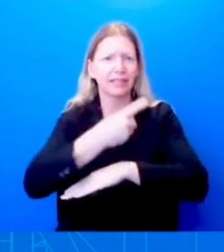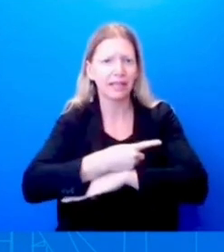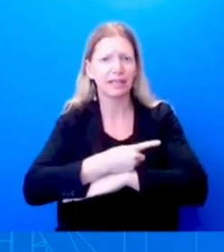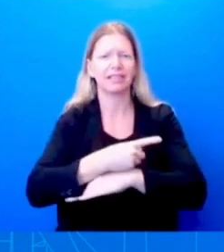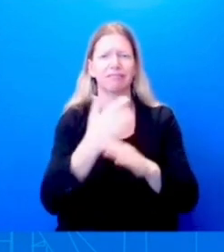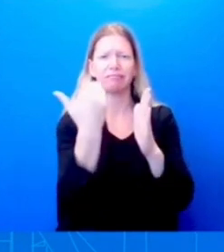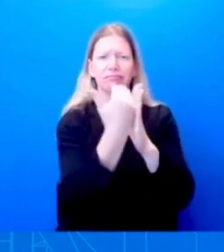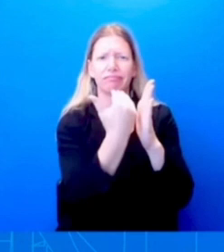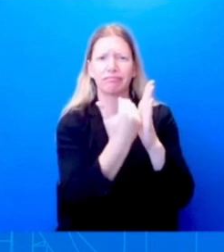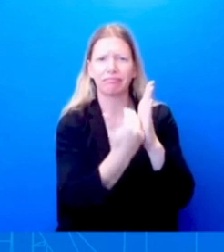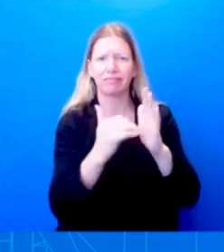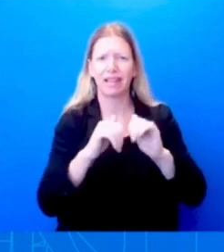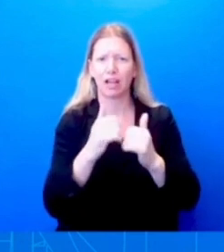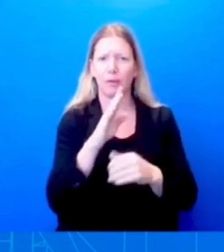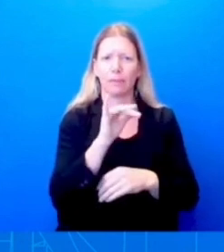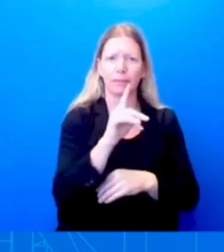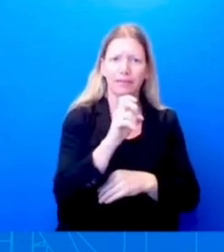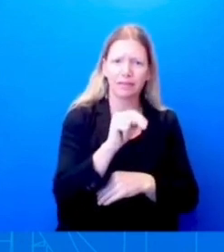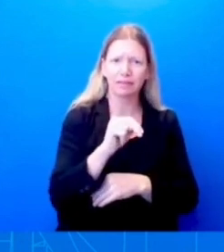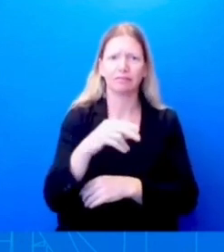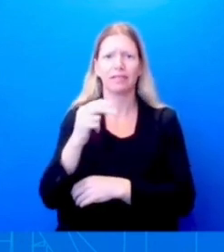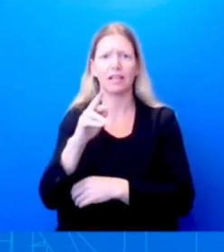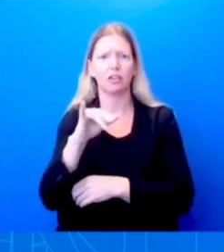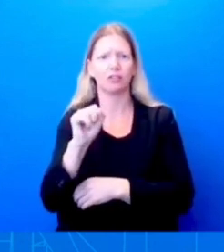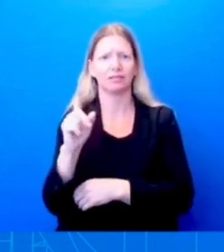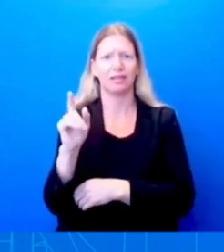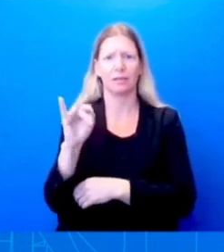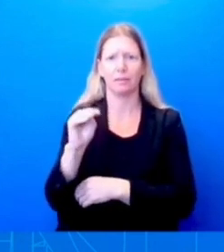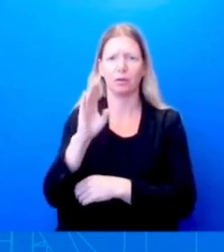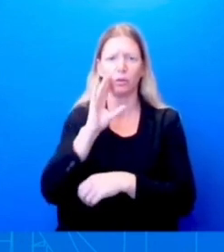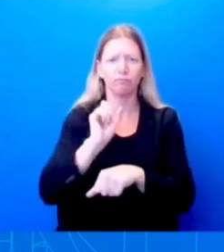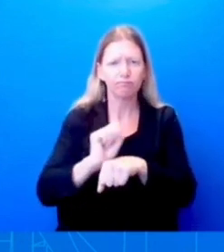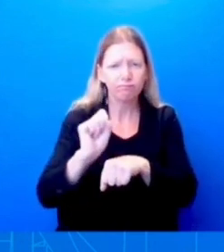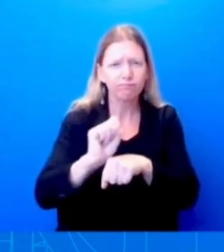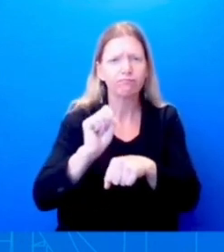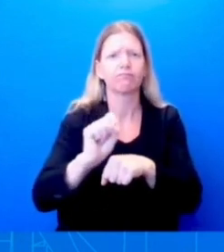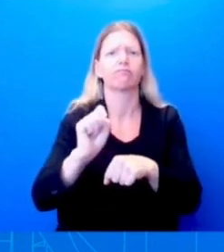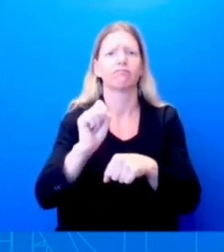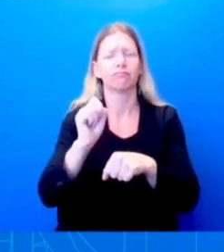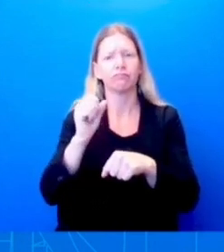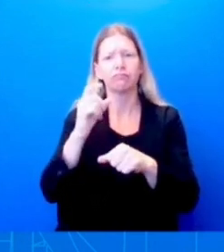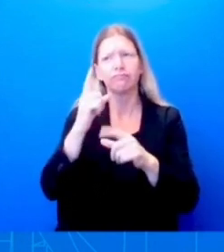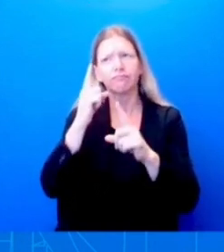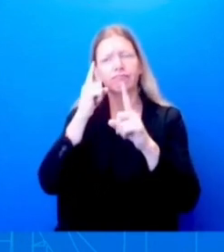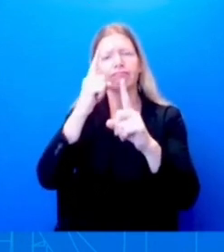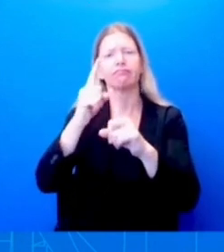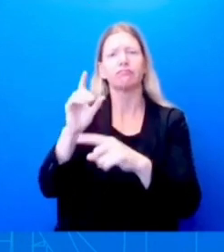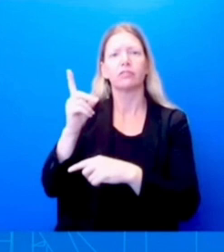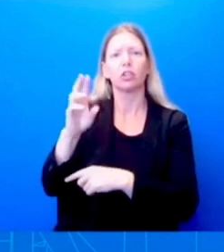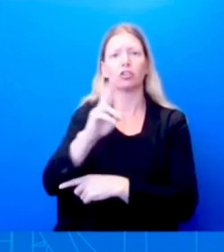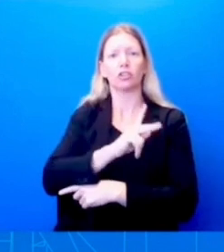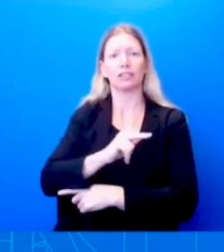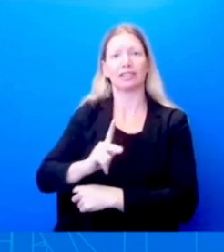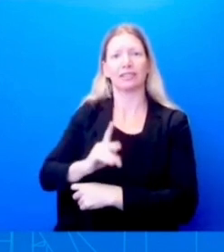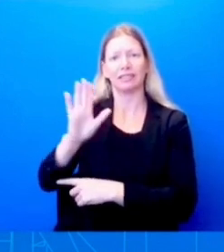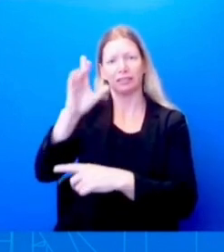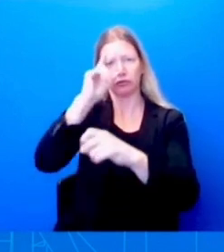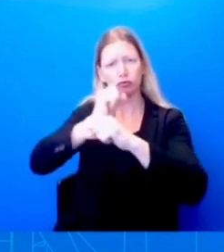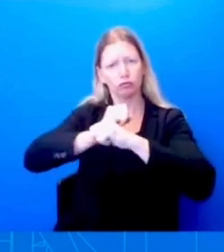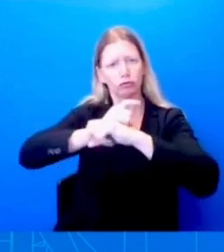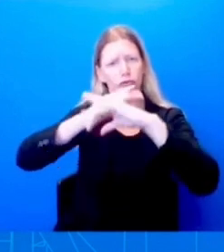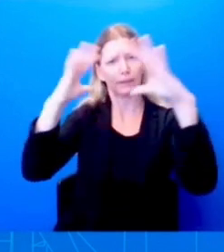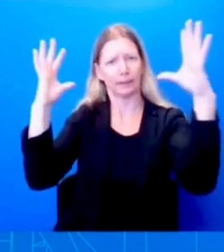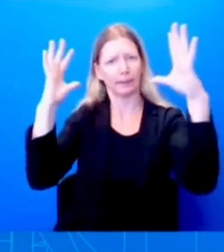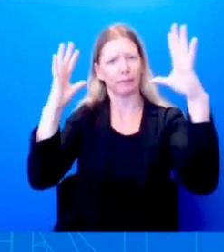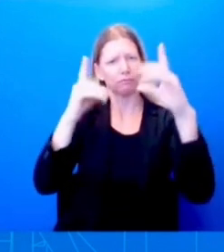redeeming the promissory note of our nation. The president and vice president will meet privately with organizers of the march,